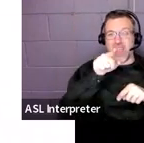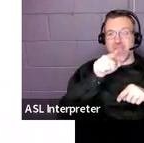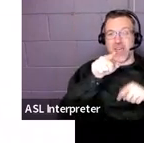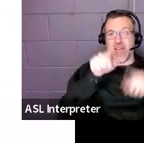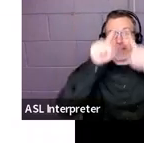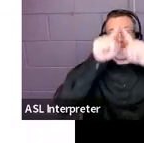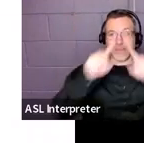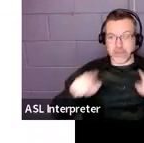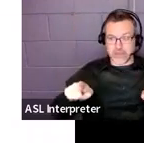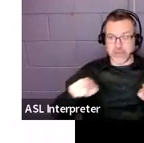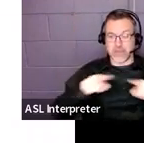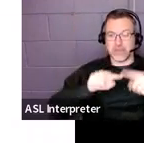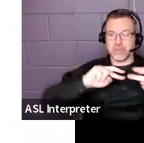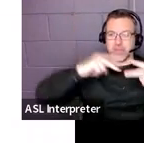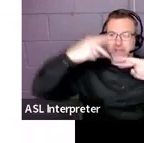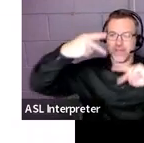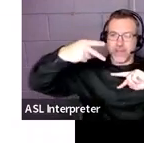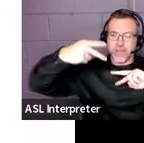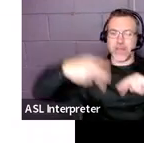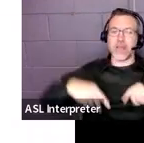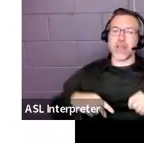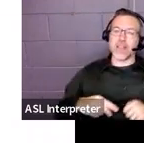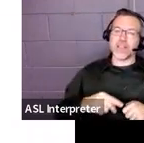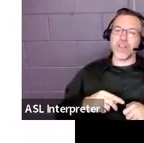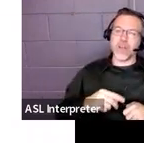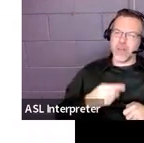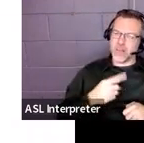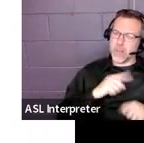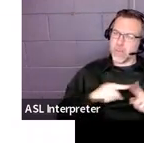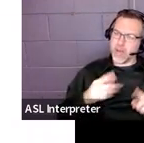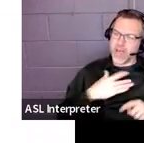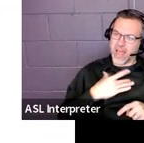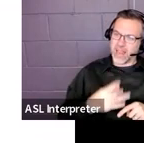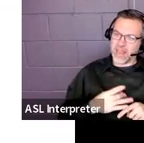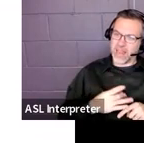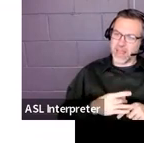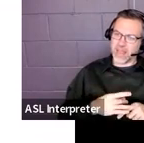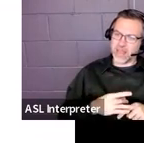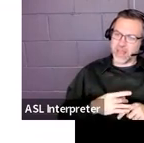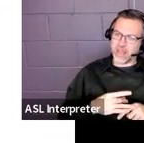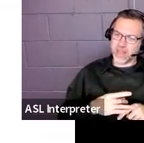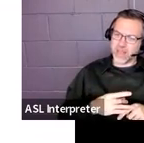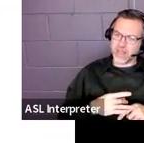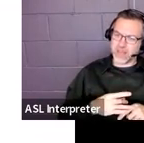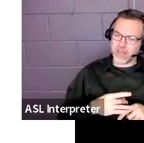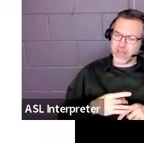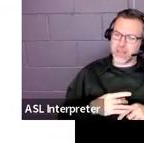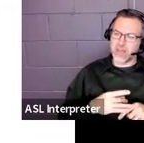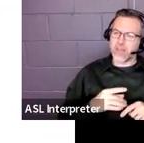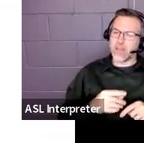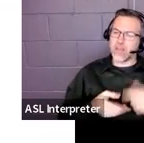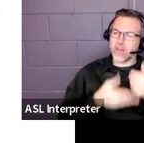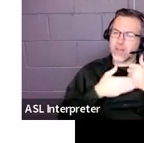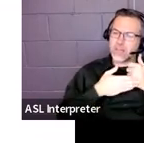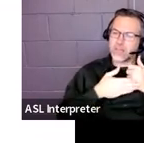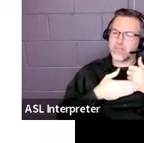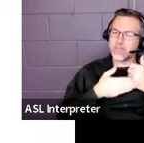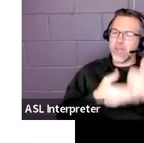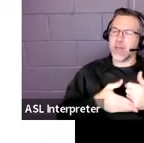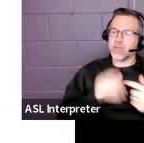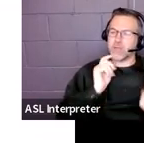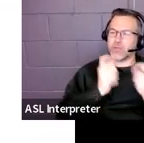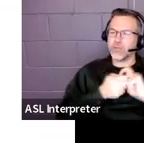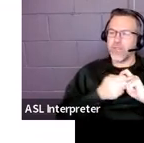made, it made my brain hurt a little bit, but in a good way, because it's all interesting to start thinking about things in different ways, right?